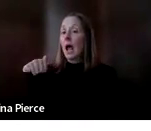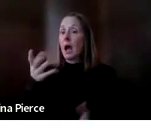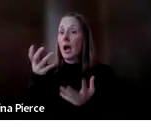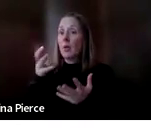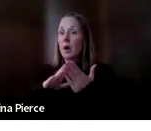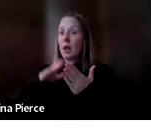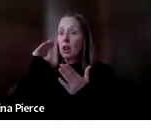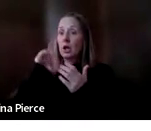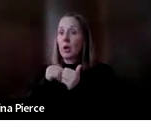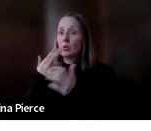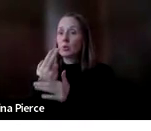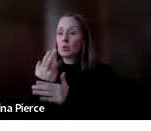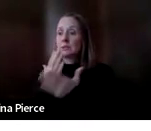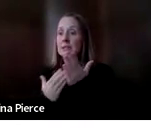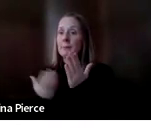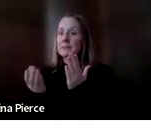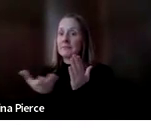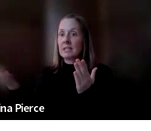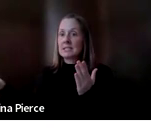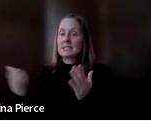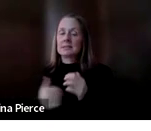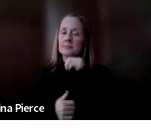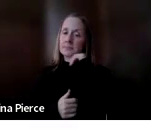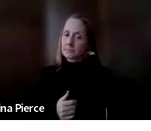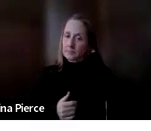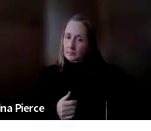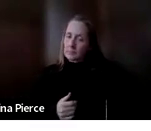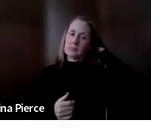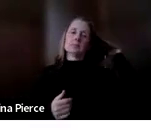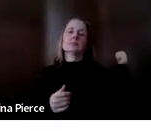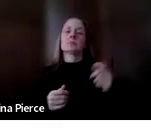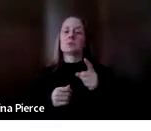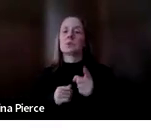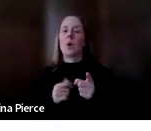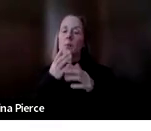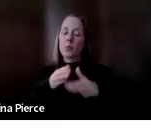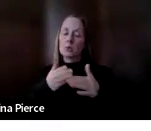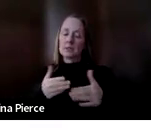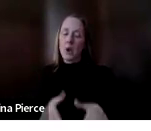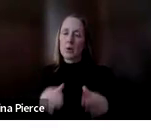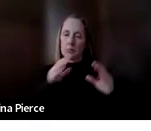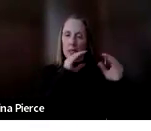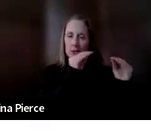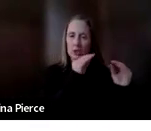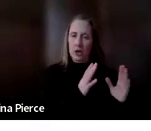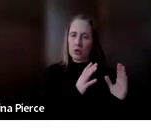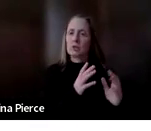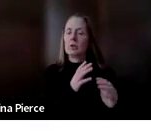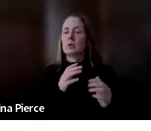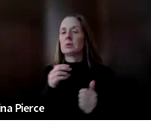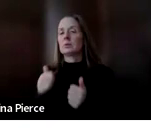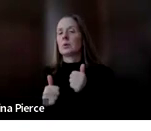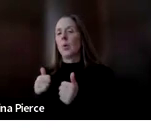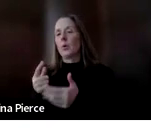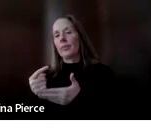right. So when to contact us. So I broke this down by educators and parents, but it should say educators or